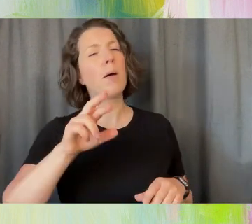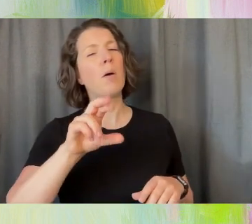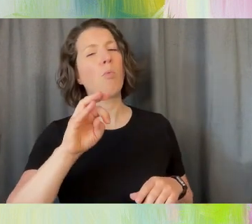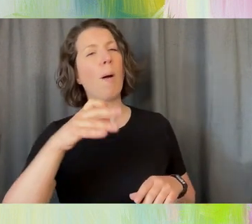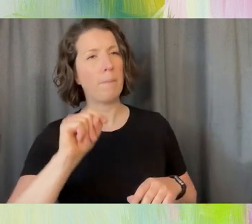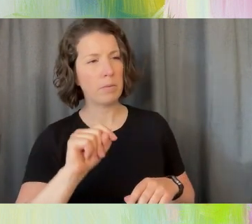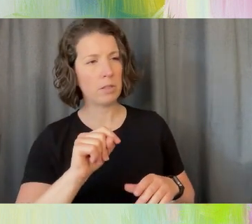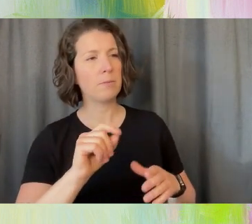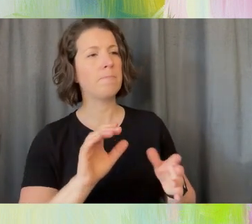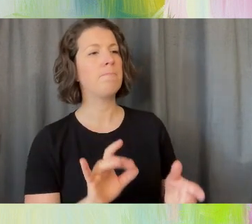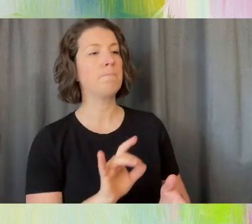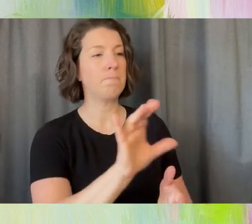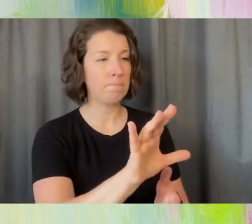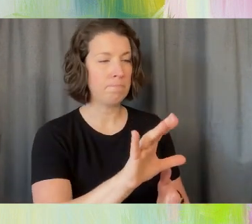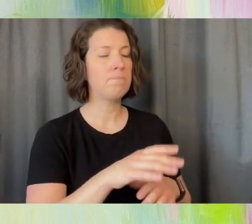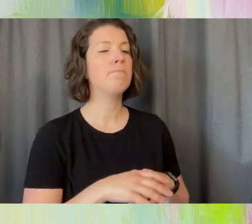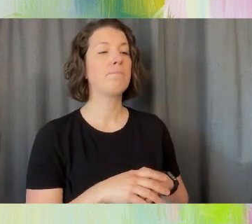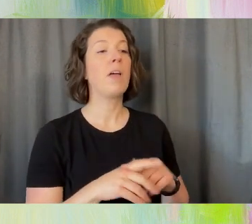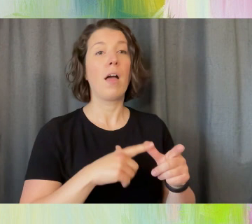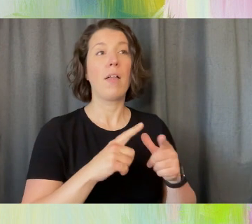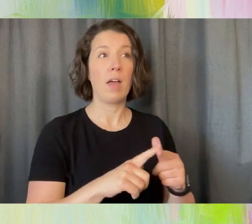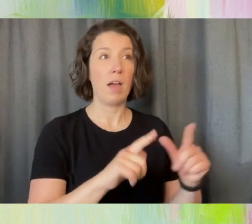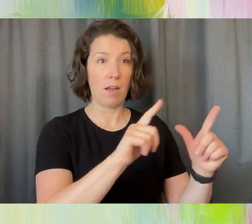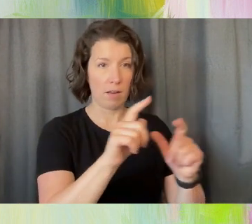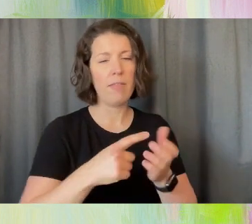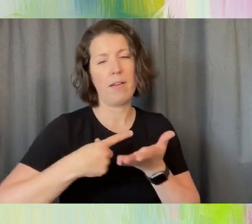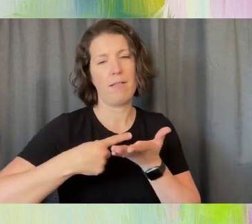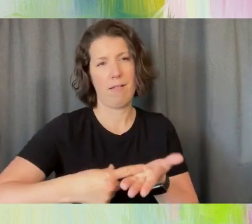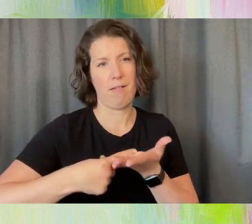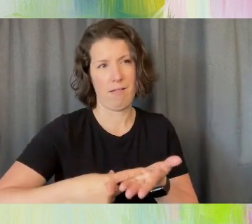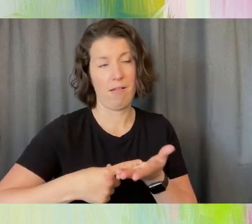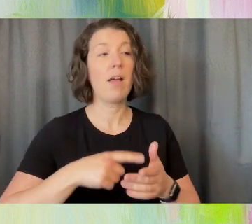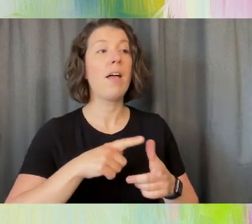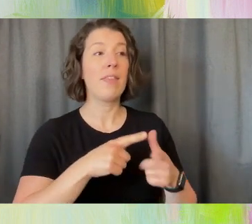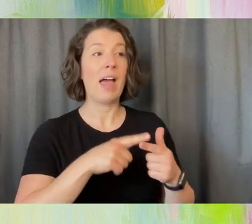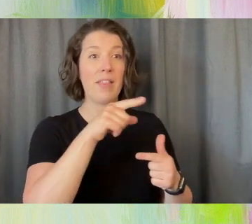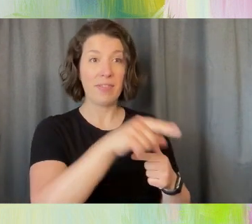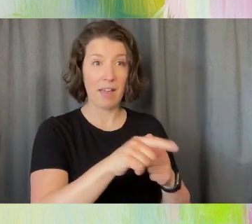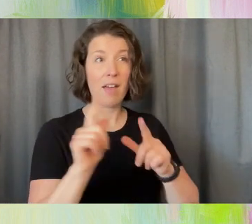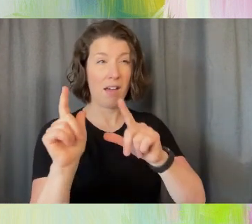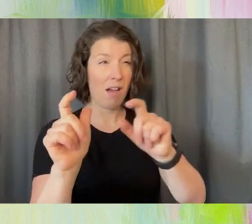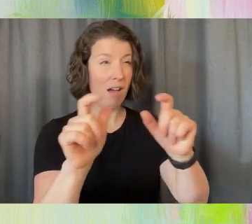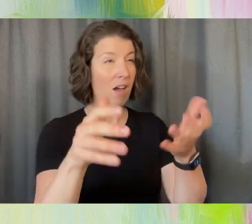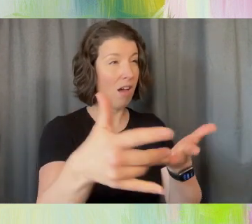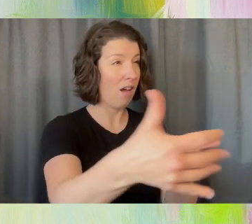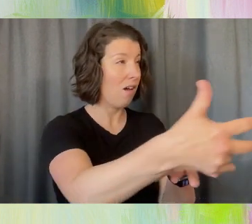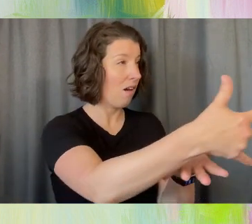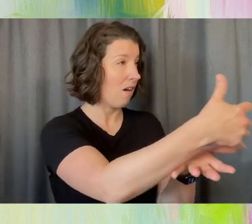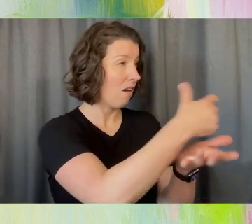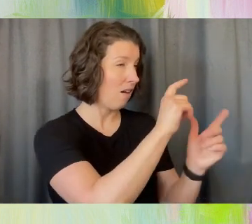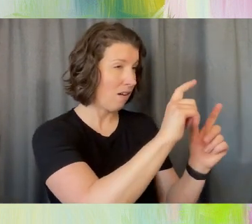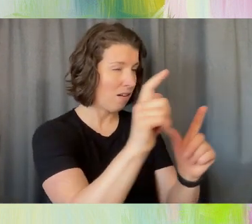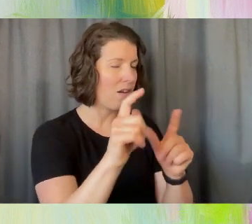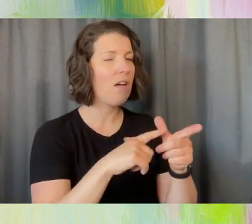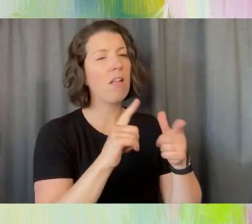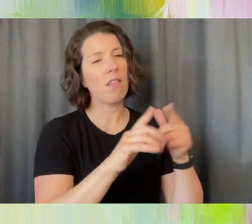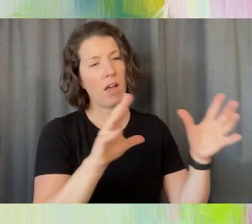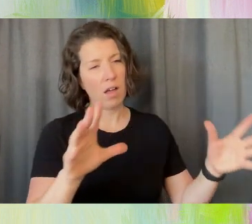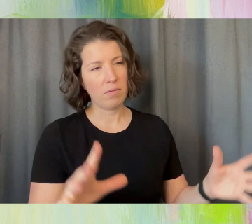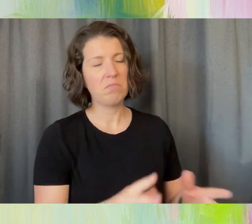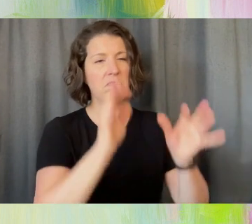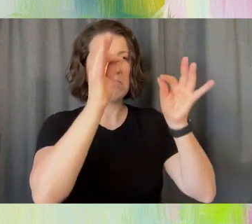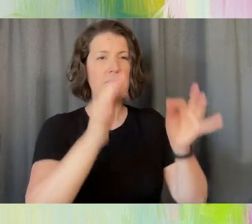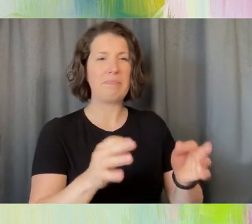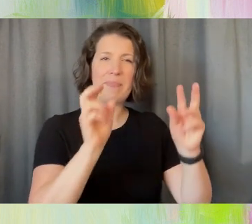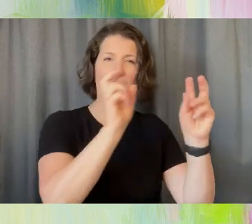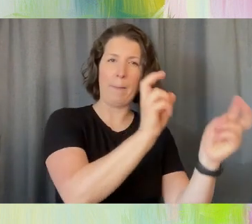prompt discussion of photos until the end when they curate all the photos. They come up together with the themes that